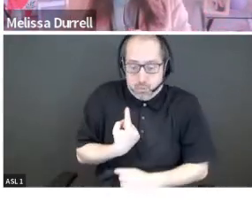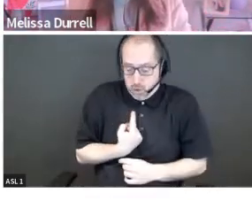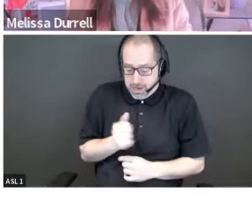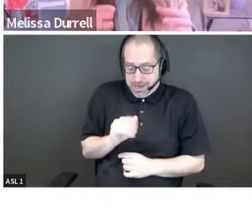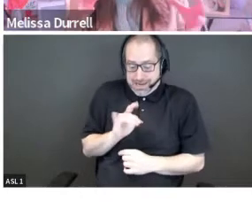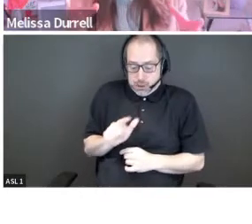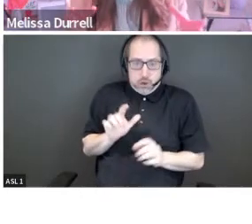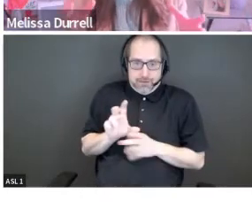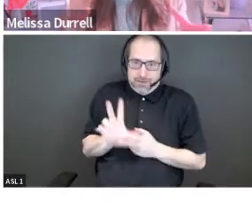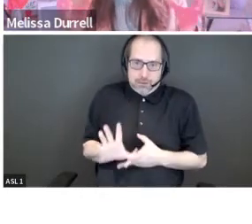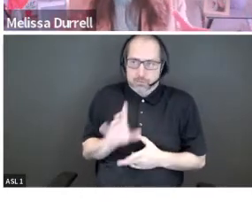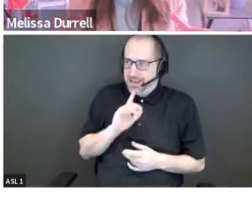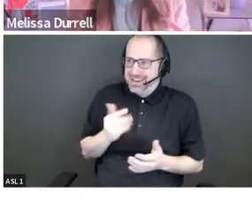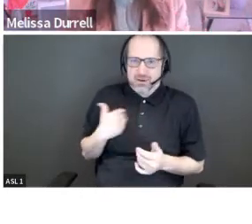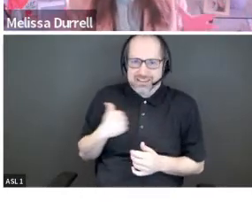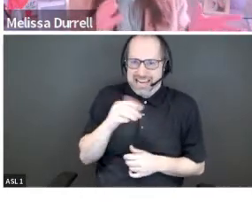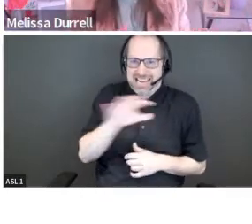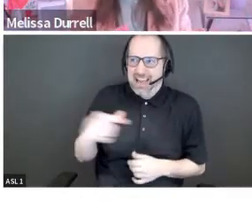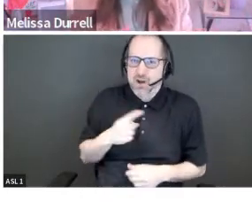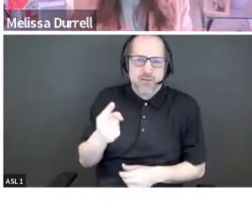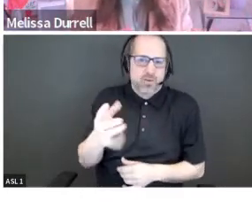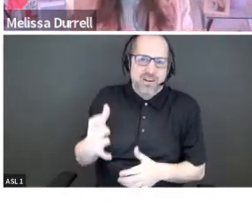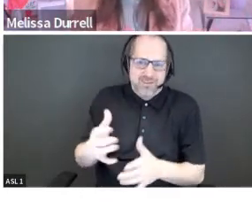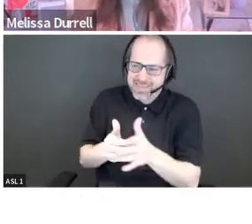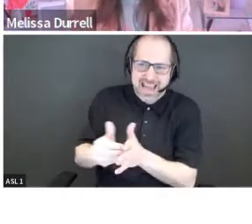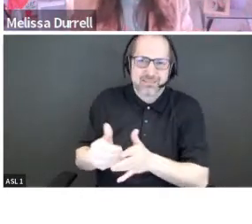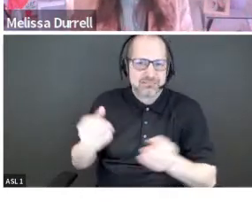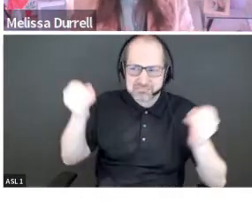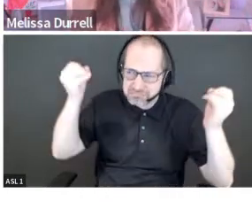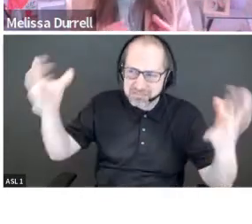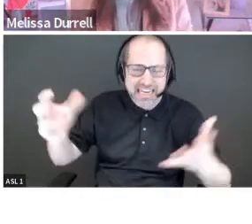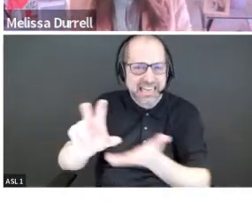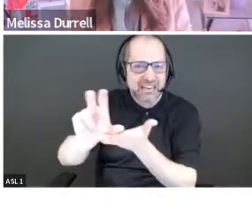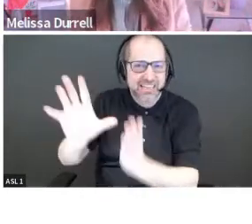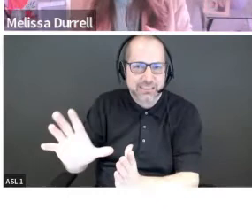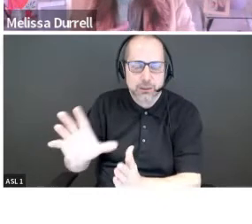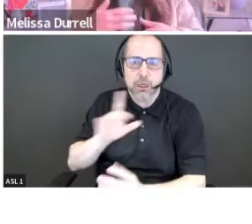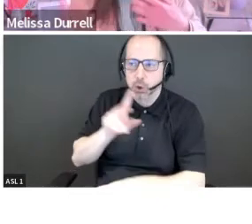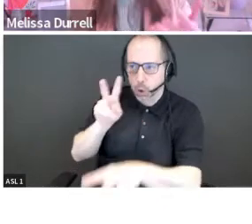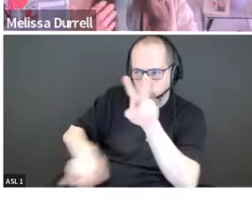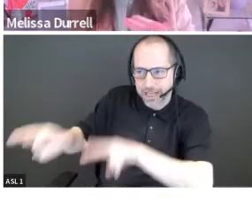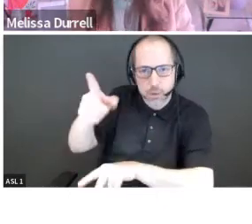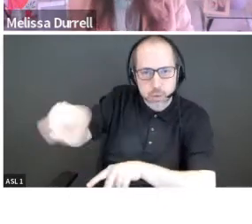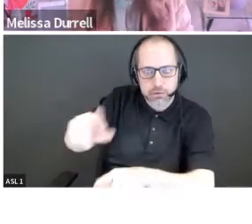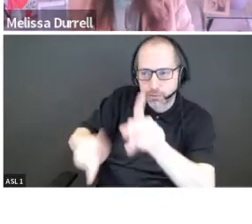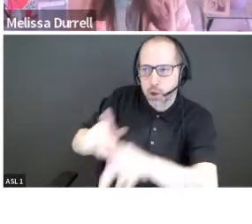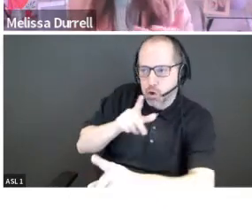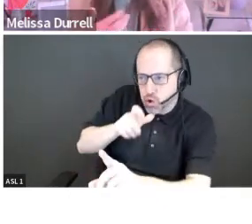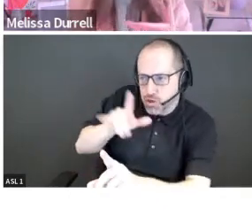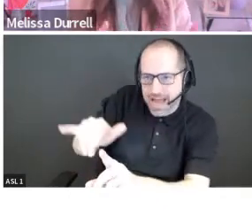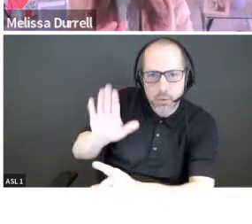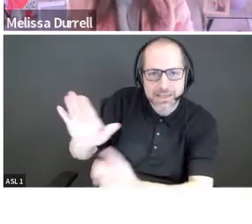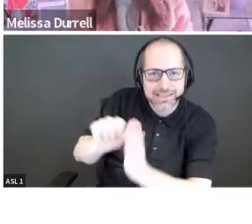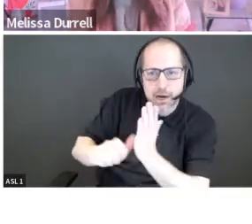across this country. So take the time to look at their current investment portfolio, what do they like, and play to what